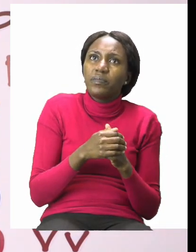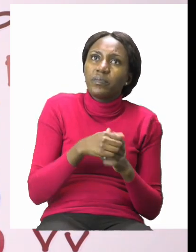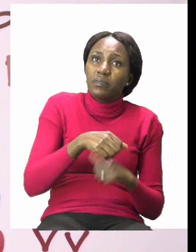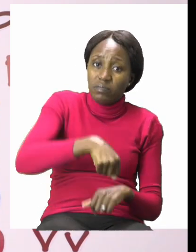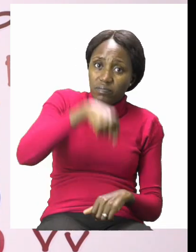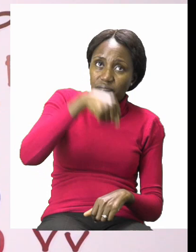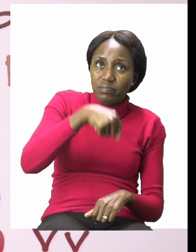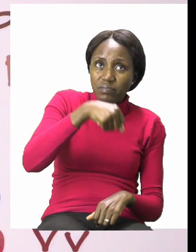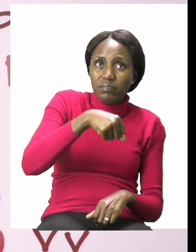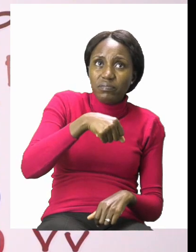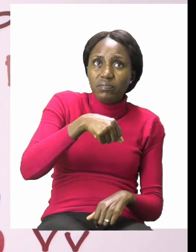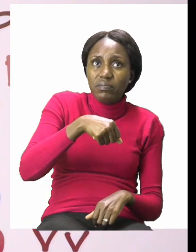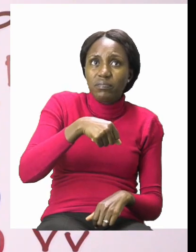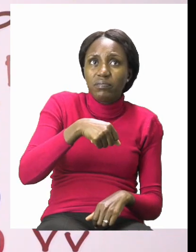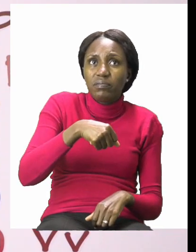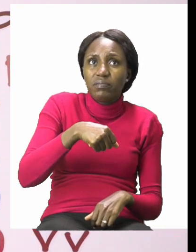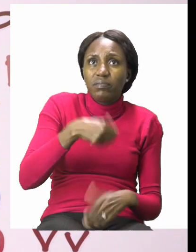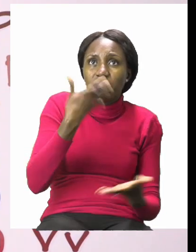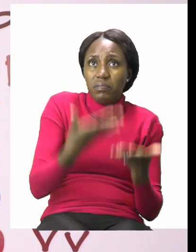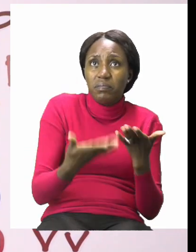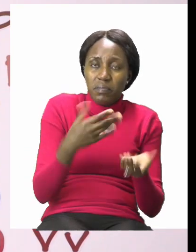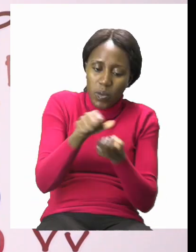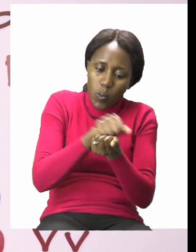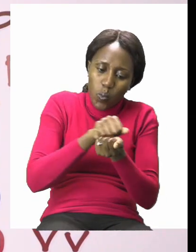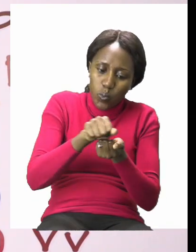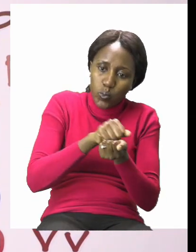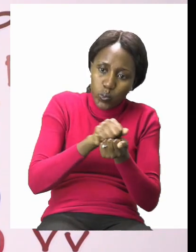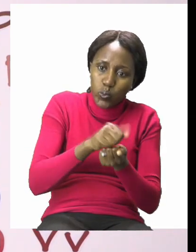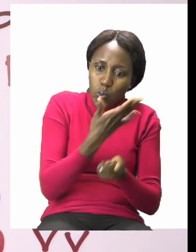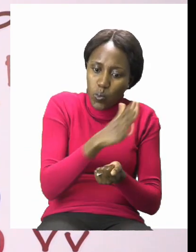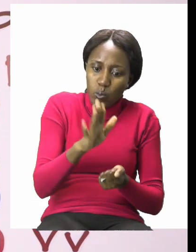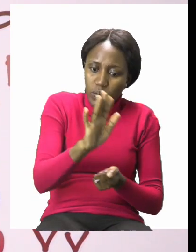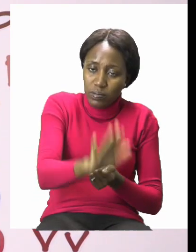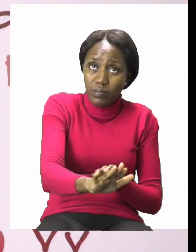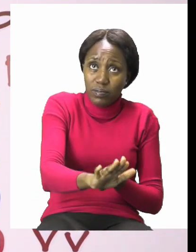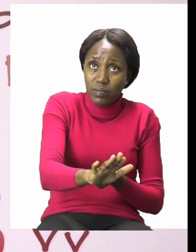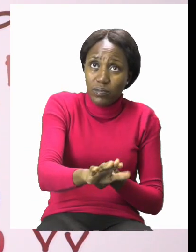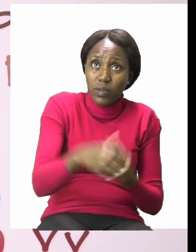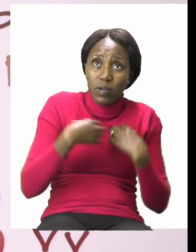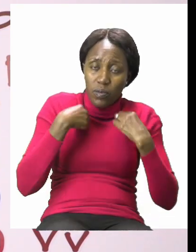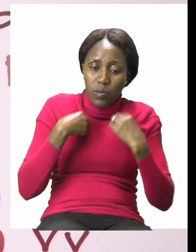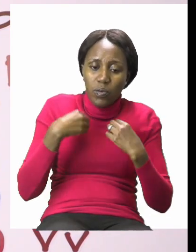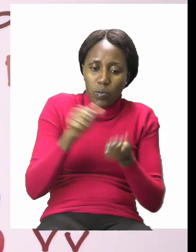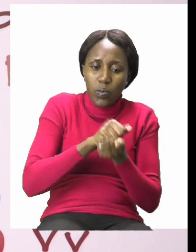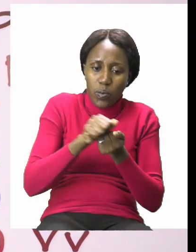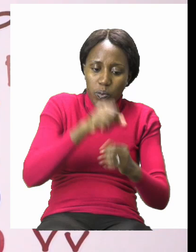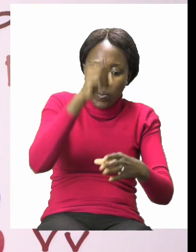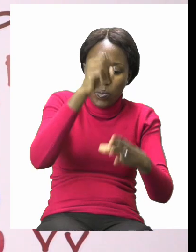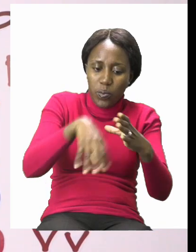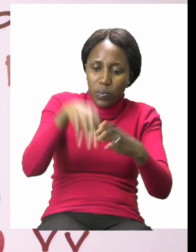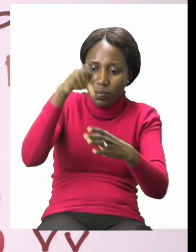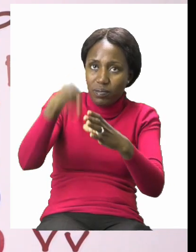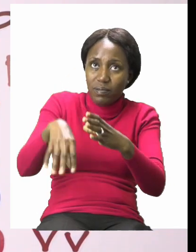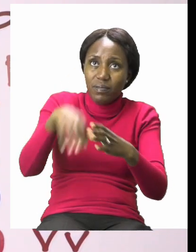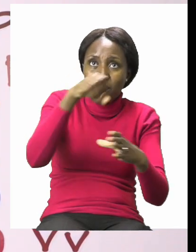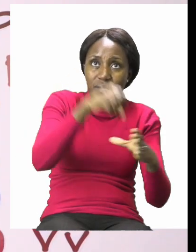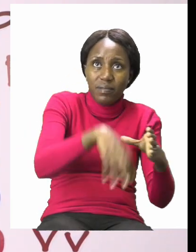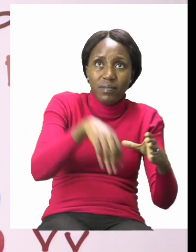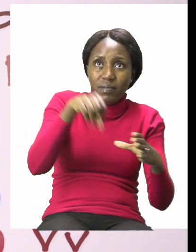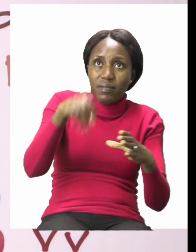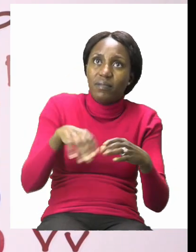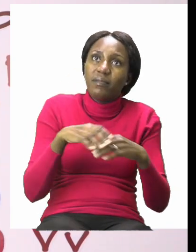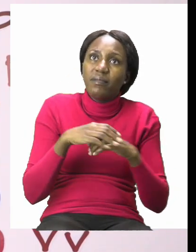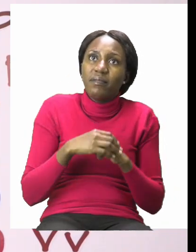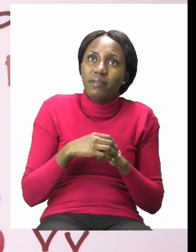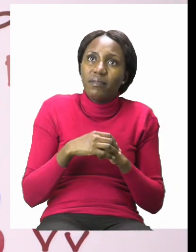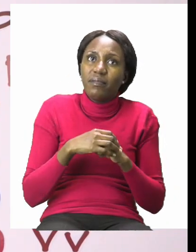when we are doing the laundry. We can put our clothes that are wet and we want to take